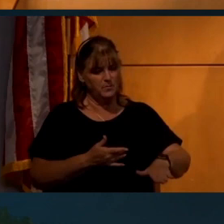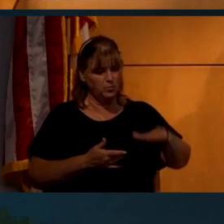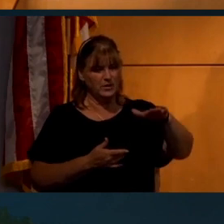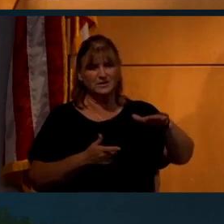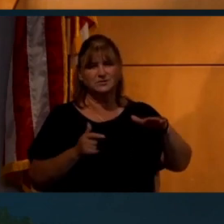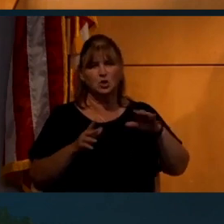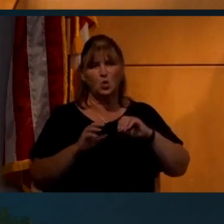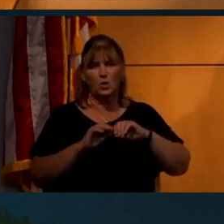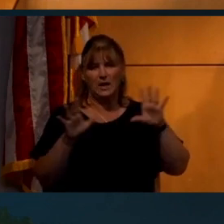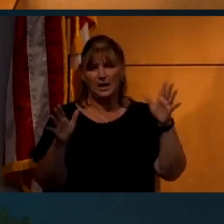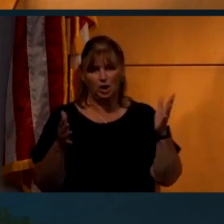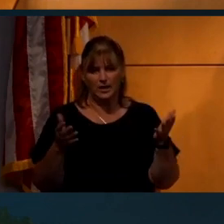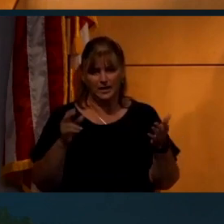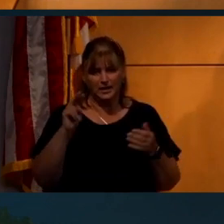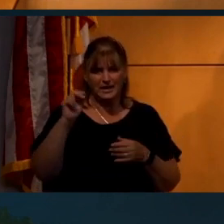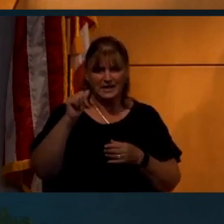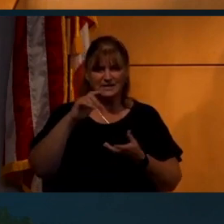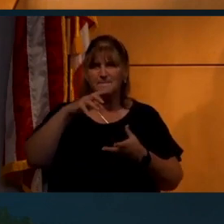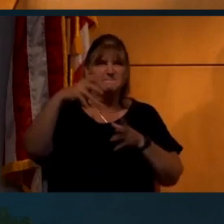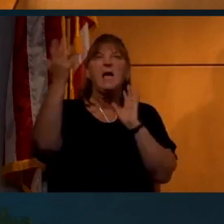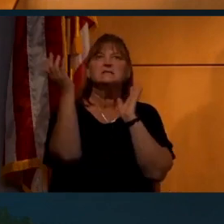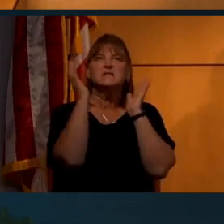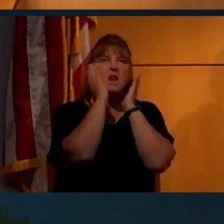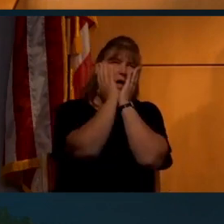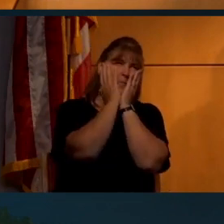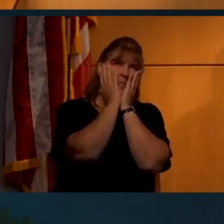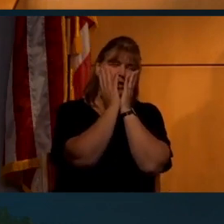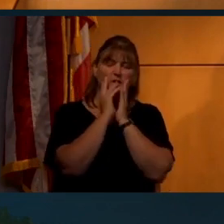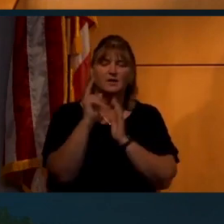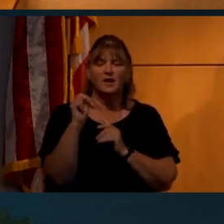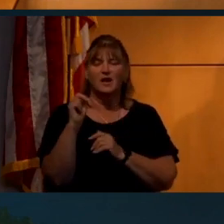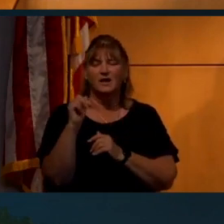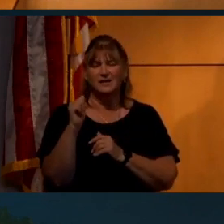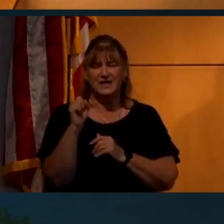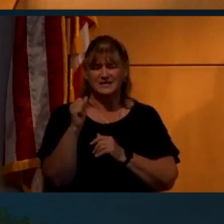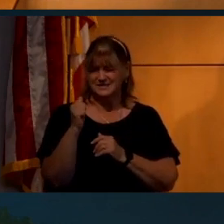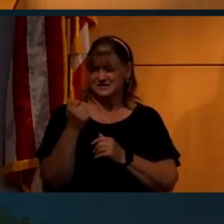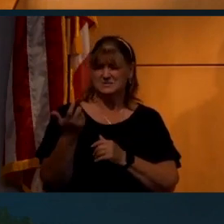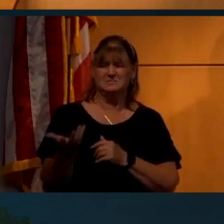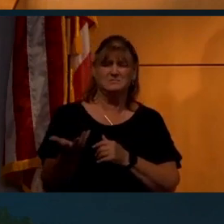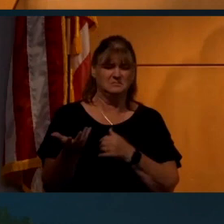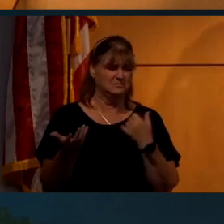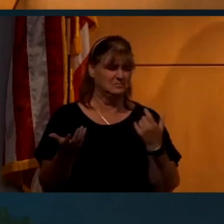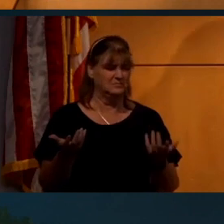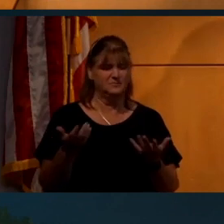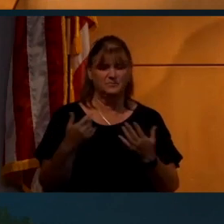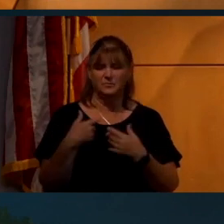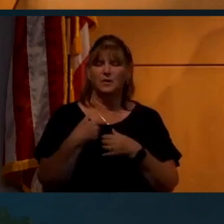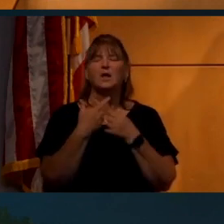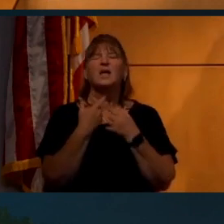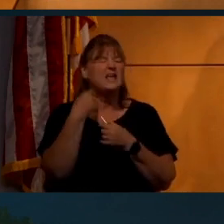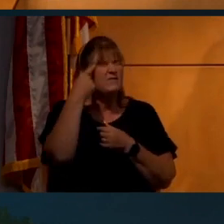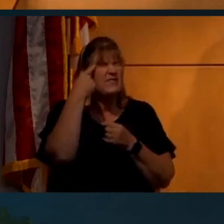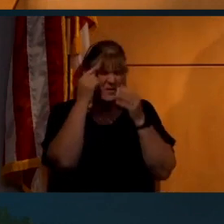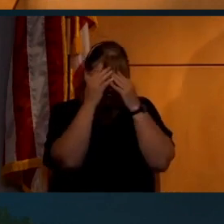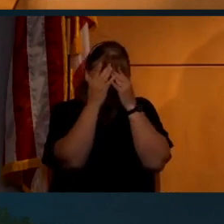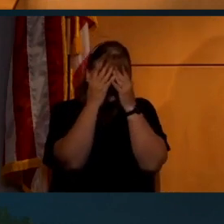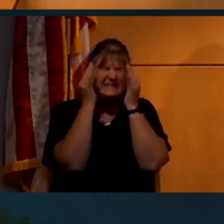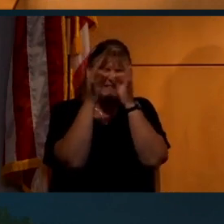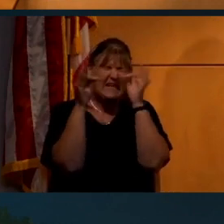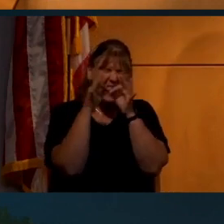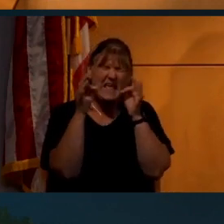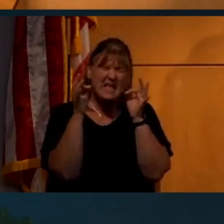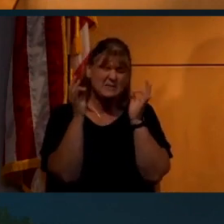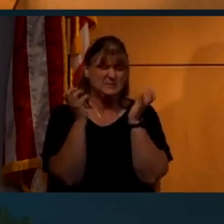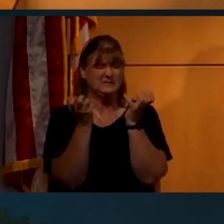so clearly NASA messed this up. it's like, NASA, you know, the other thing about these claims is like,